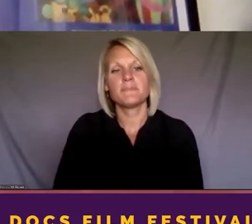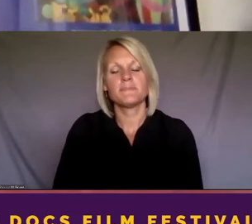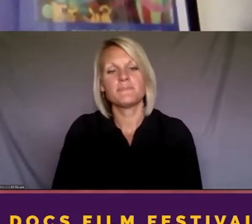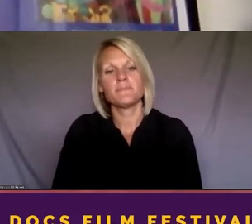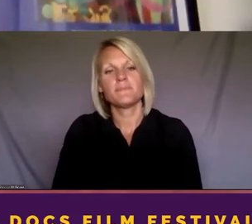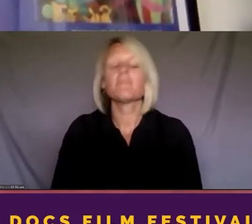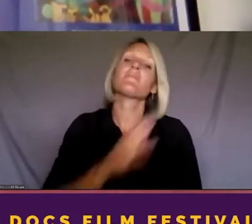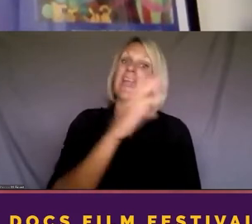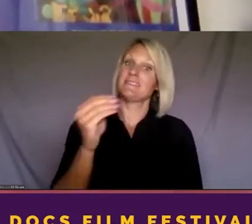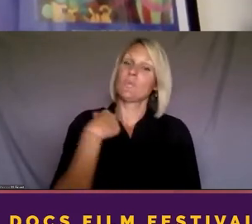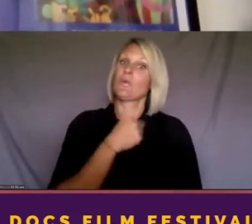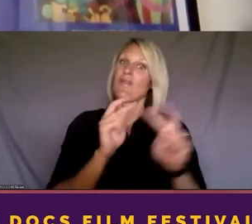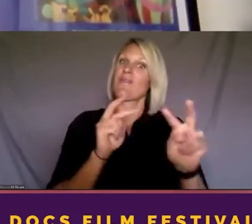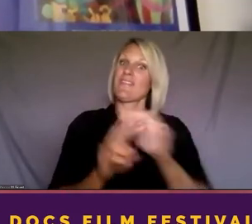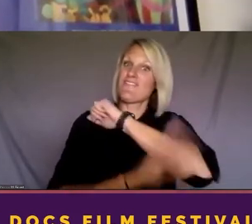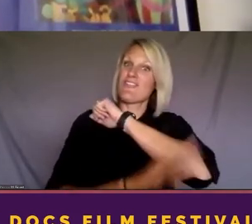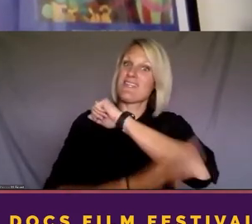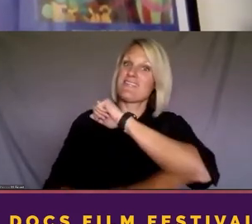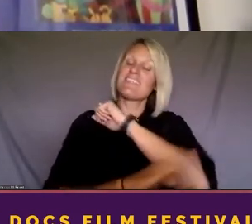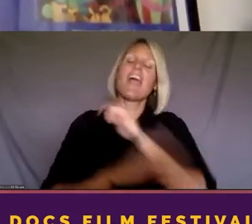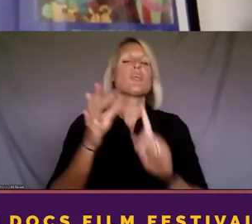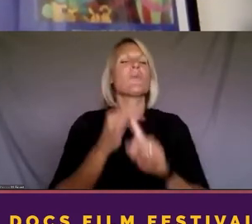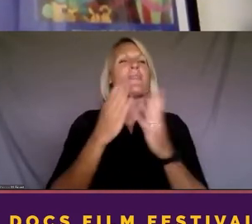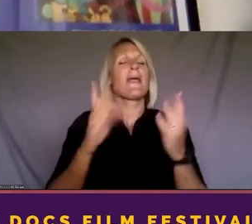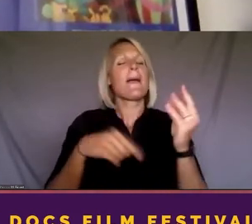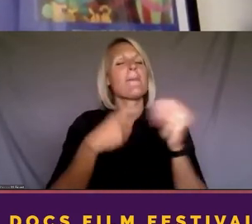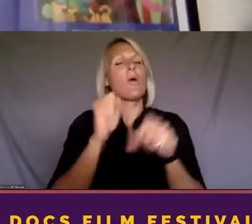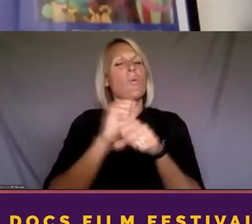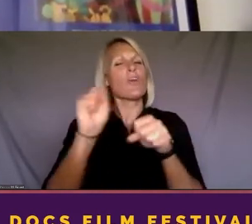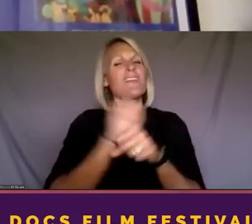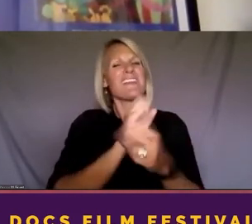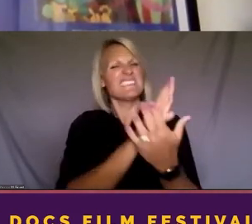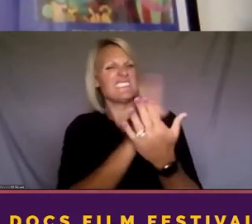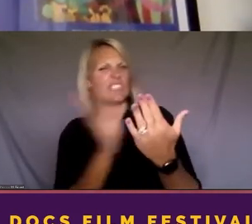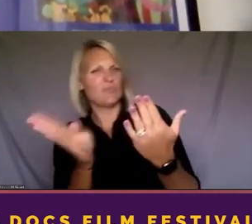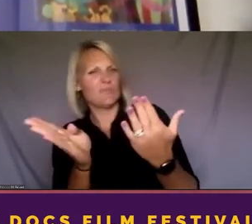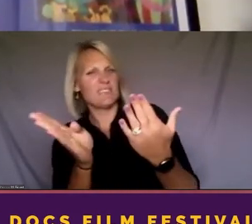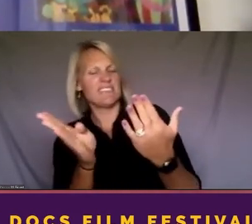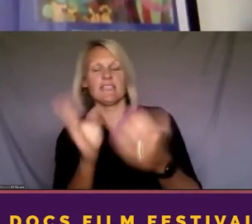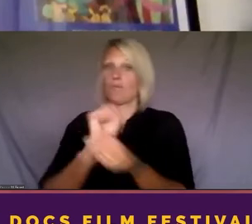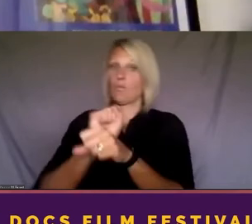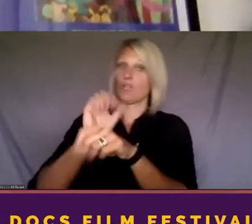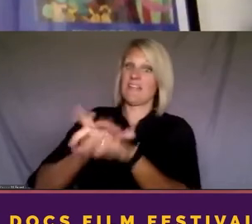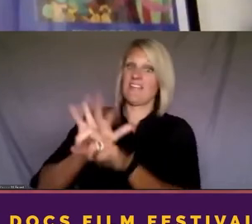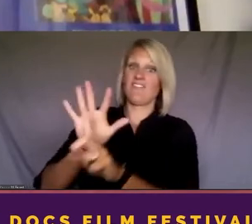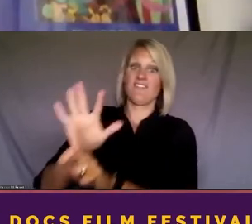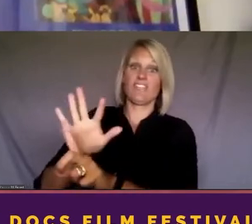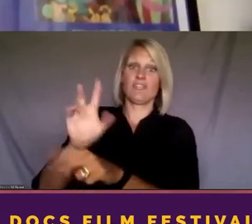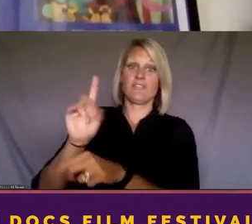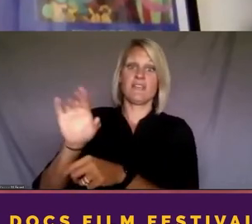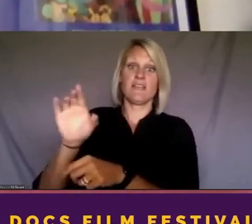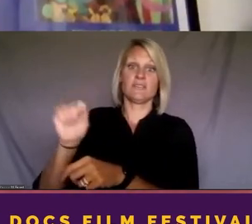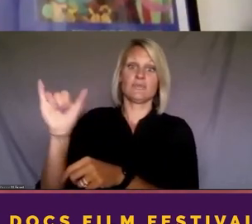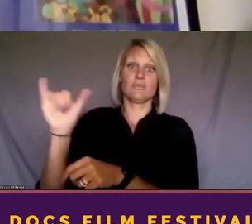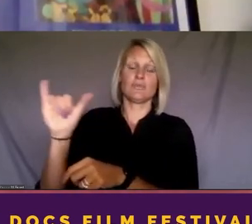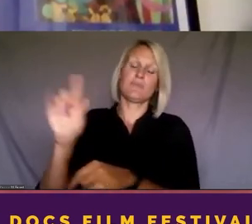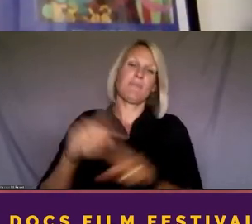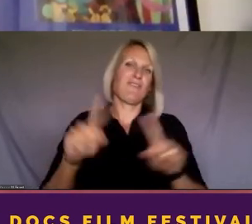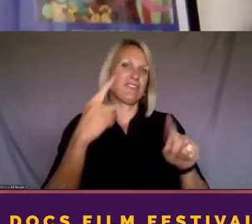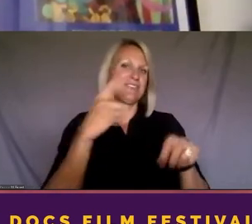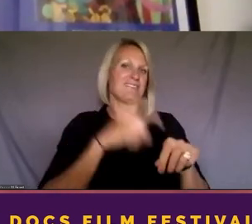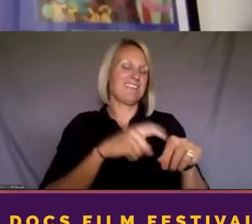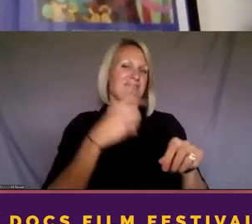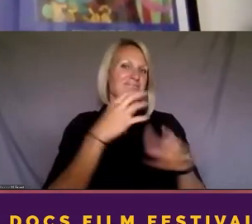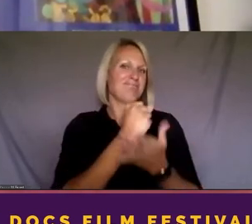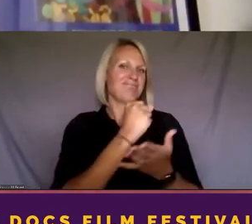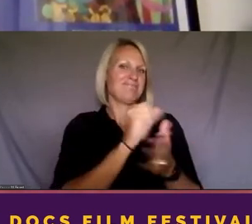unique thing about working on a series, and I've worked on feature docs mostly before, but this is the first time that I've had the chance